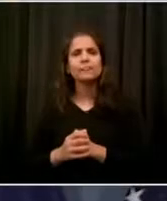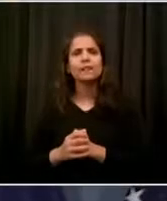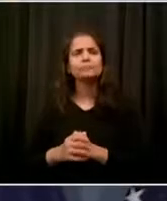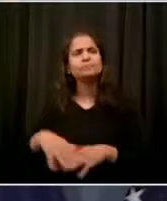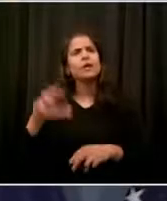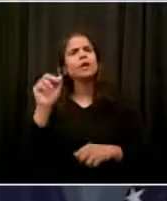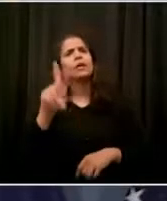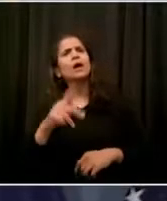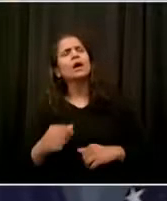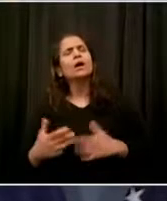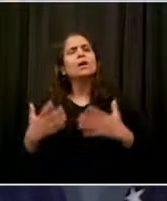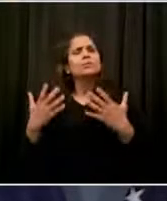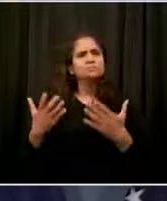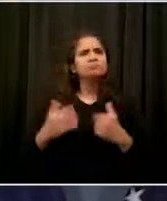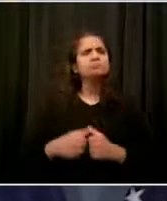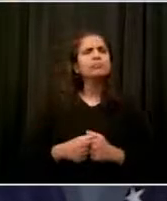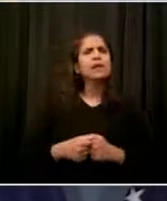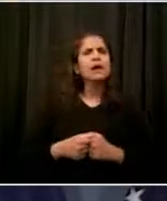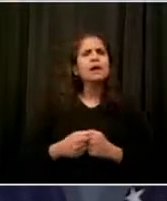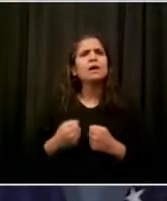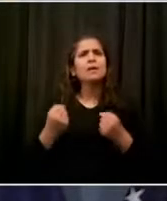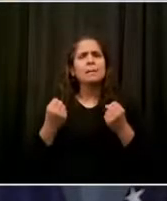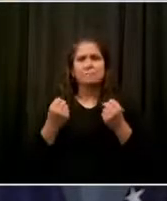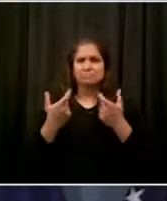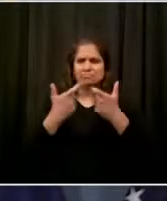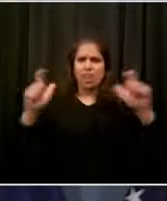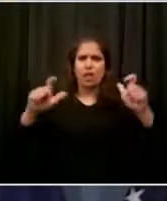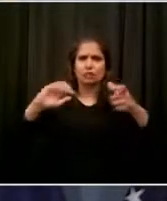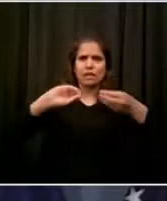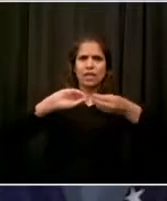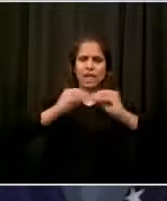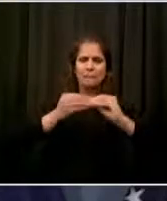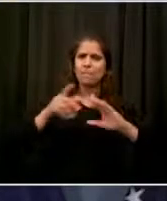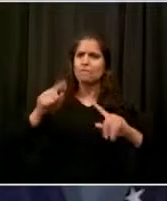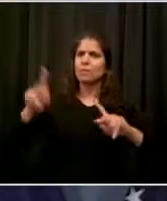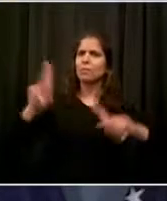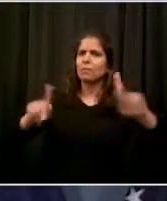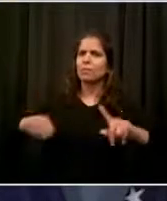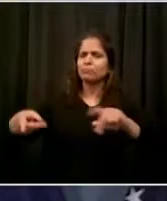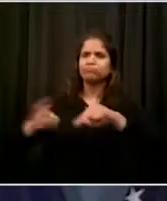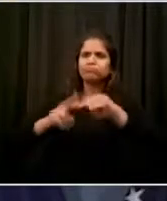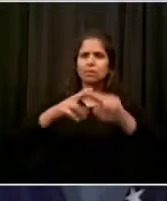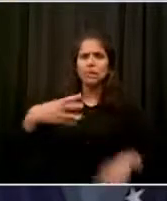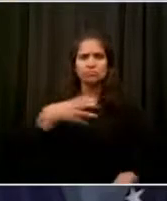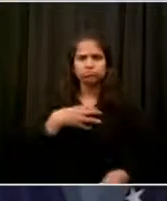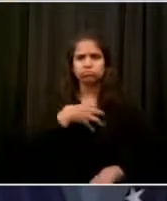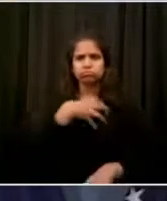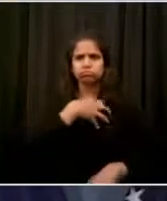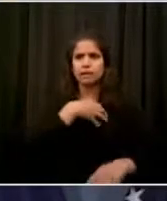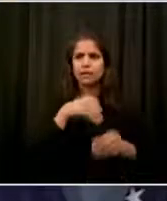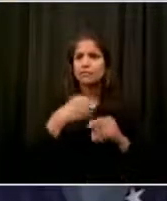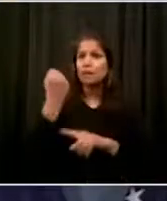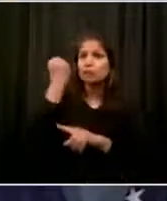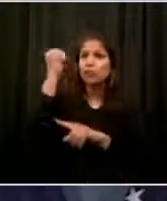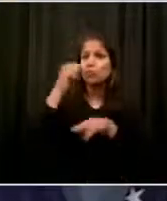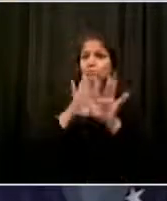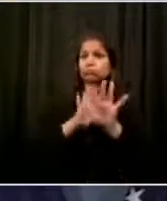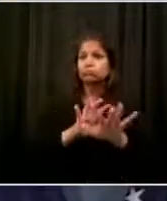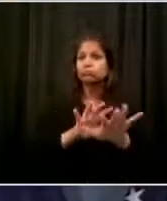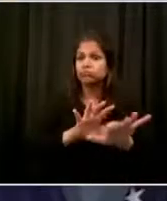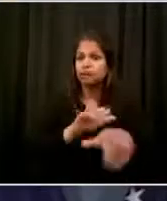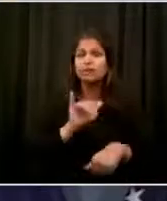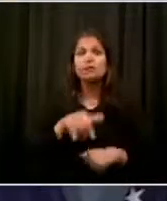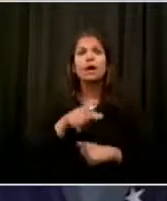recently criticizing your handling of the protests and making demands such as majorly defunding the NYPD and immediately firing